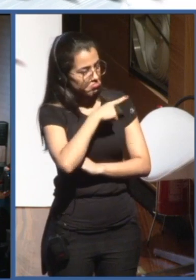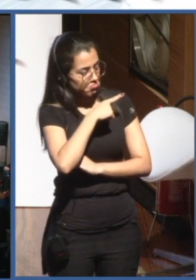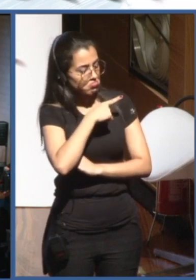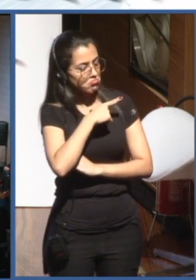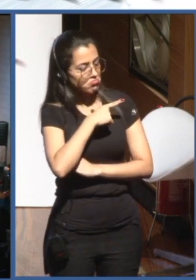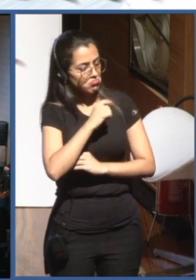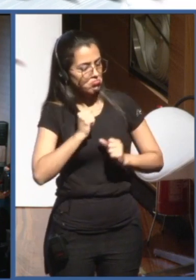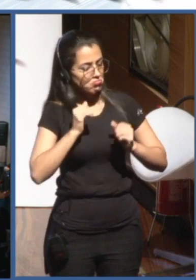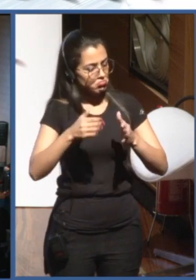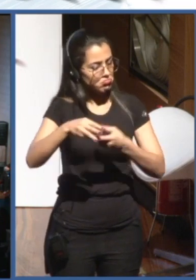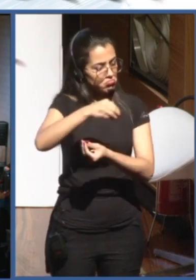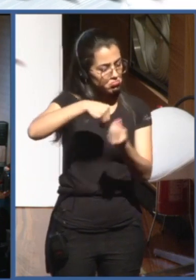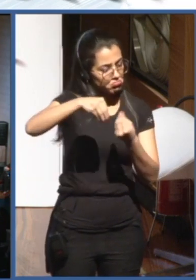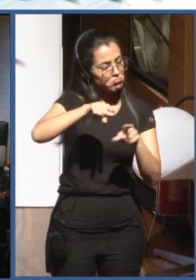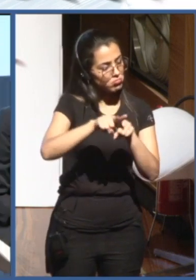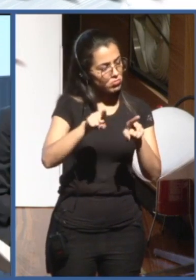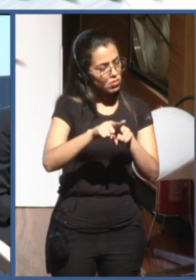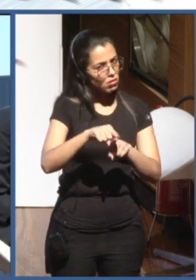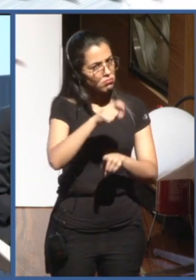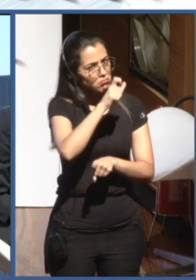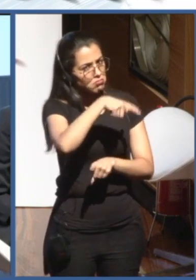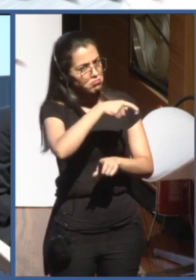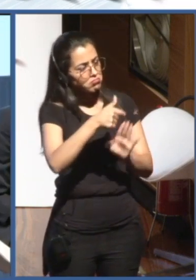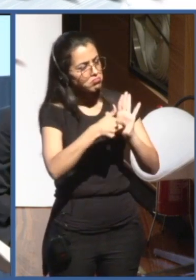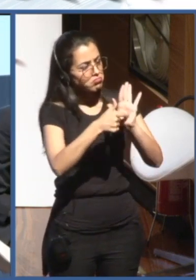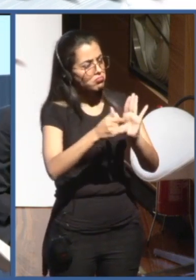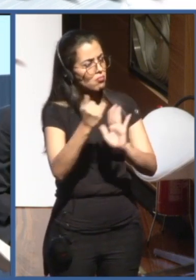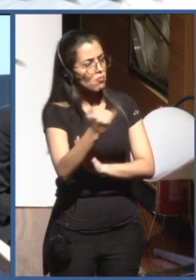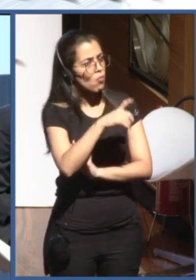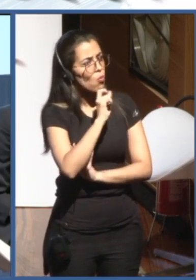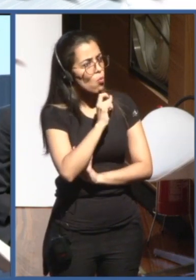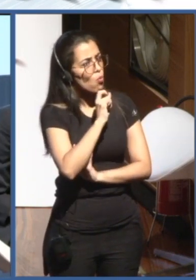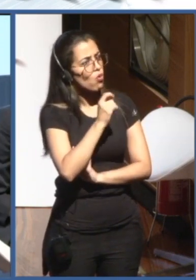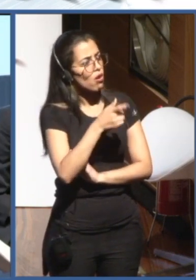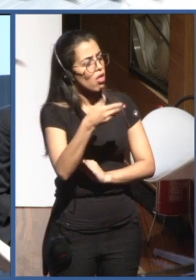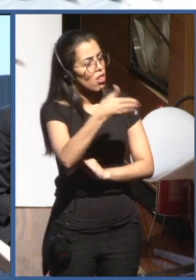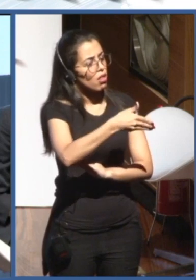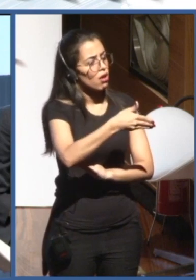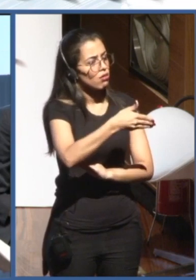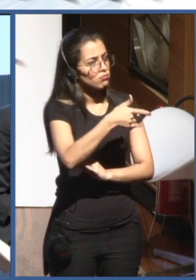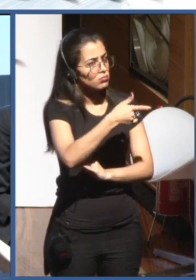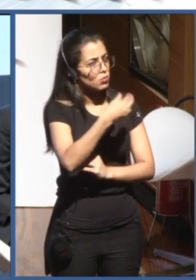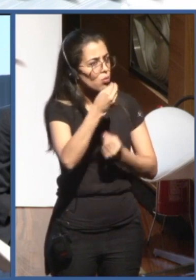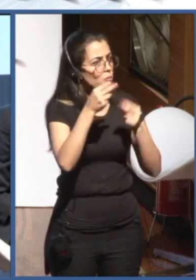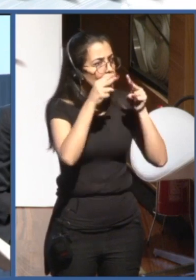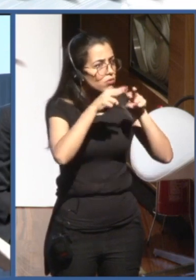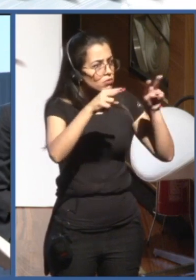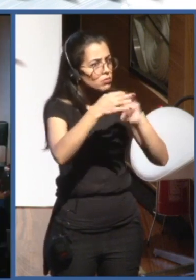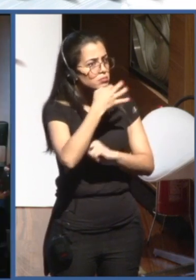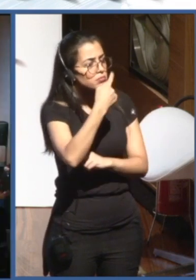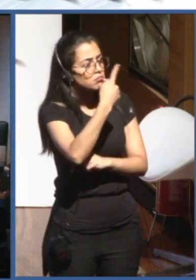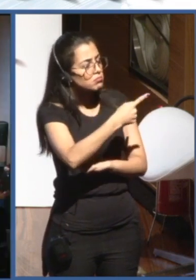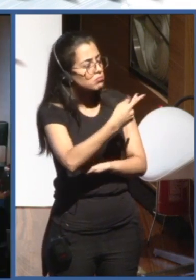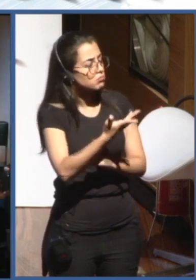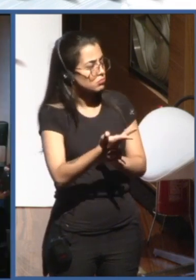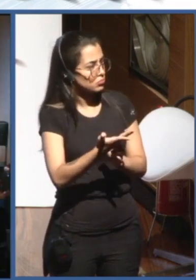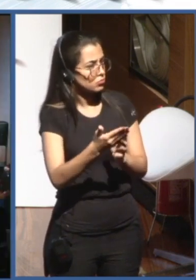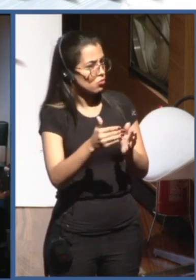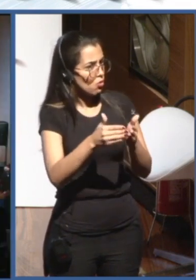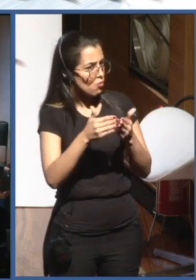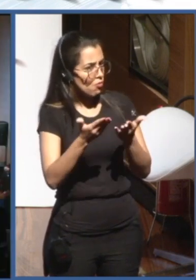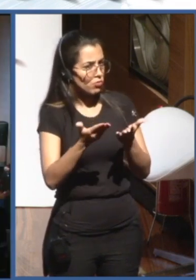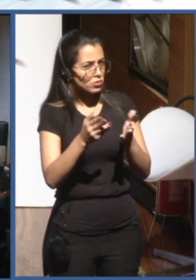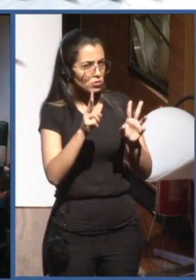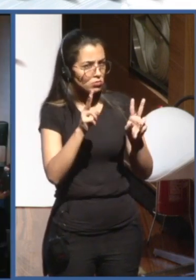this, of the international cooperation? How you see cooperation among international organizations, intergovernmental one, but